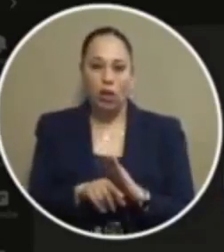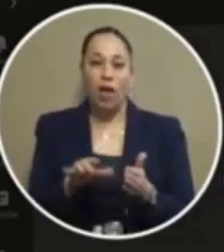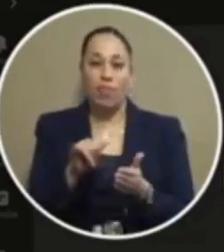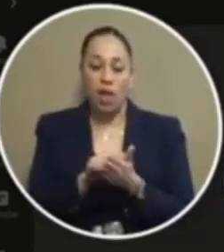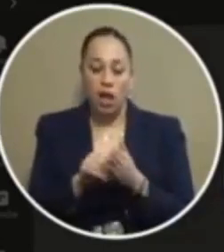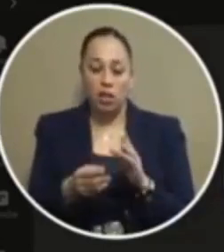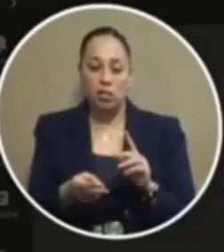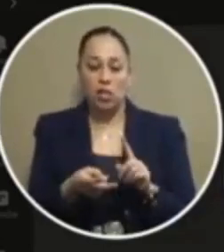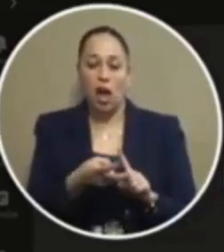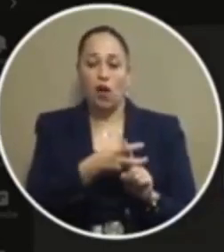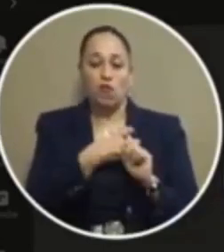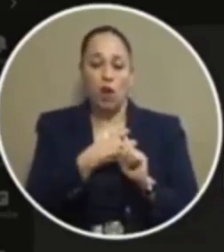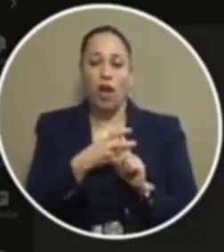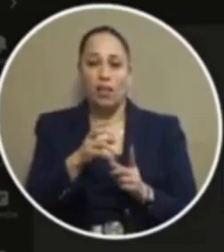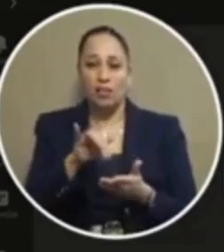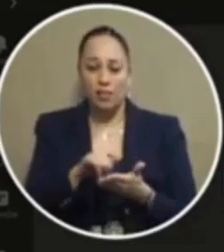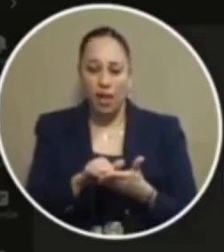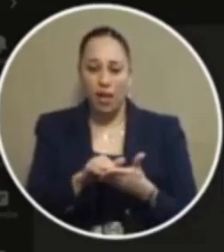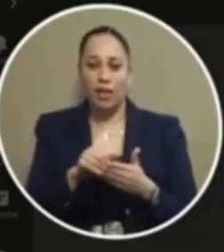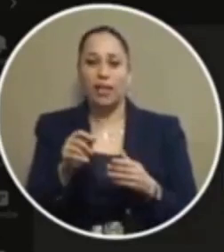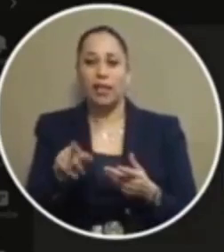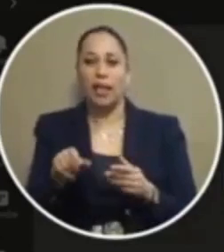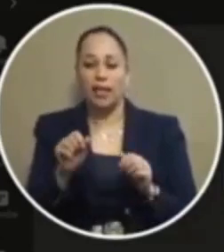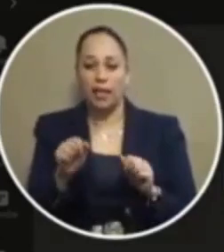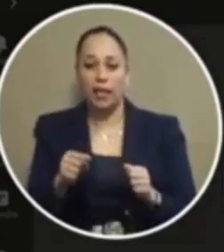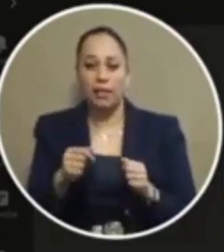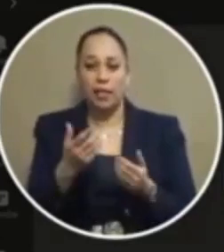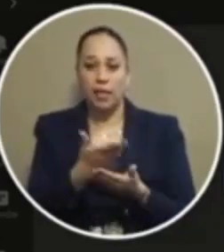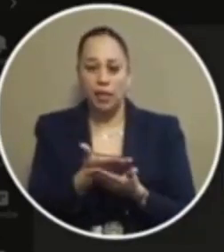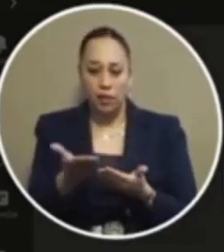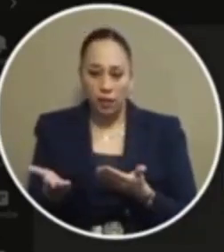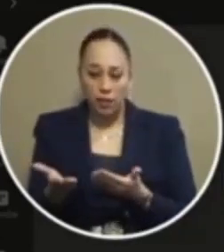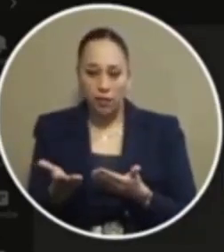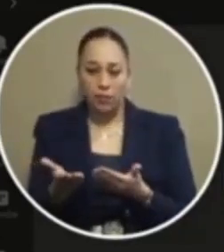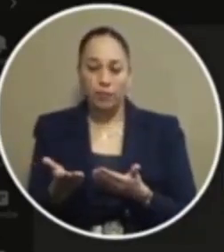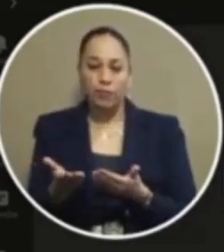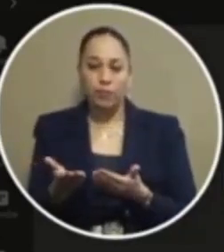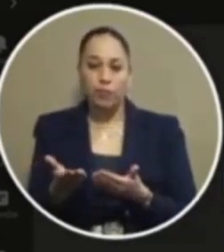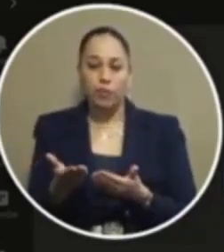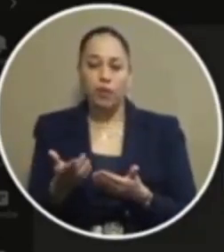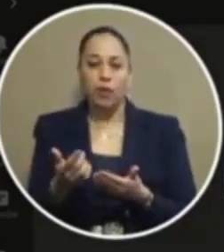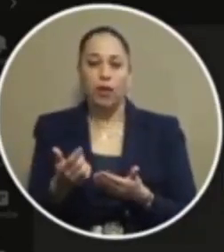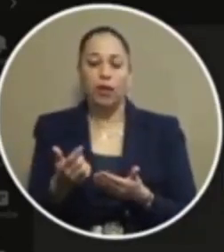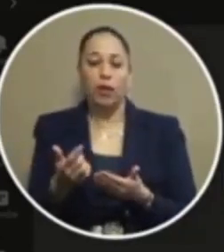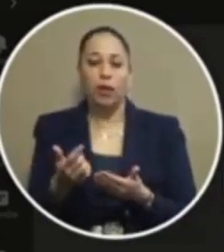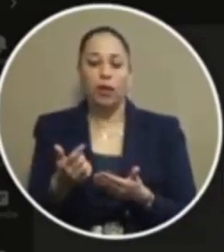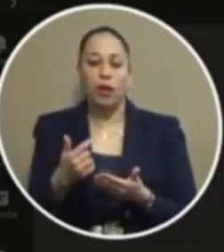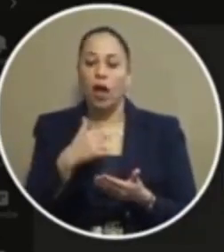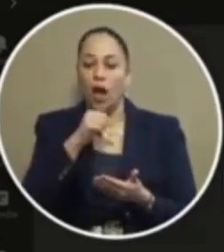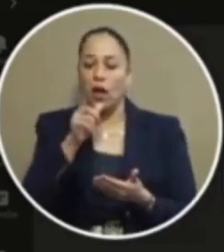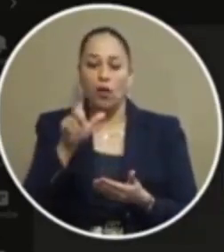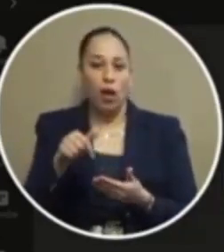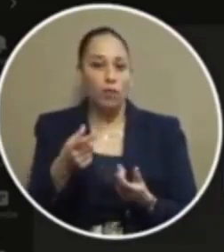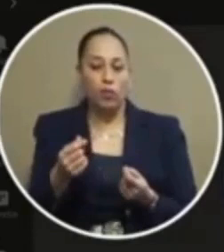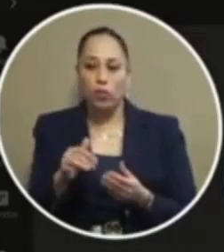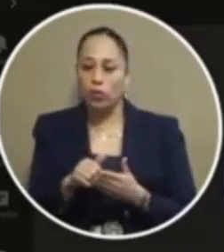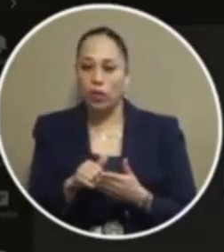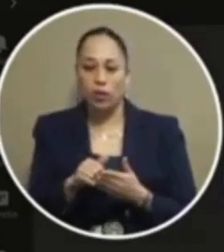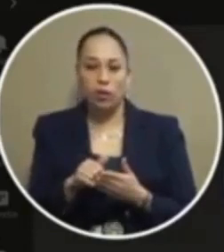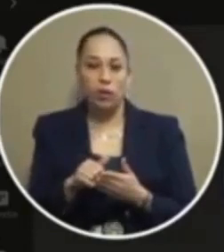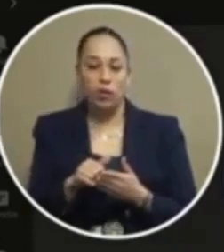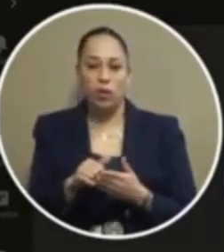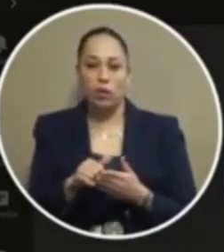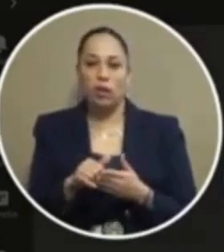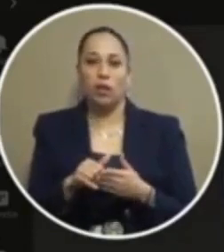arrest part that incarceration part is a destabilizing factor in the criminal justice system i'm i don't have to be the one to tell you you can read